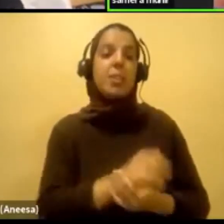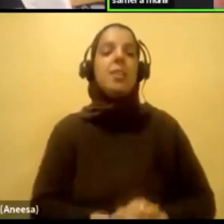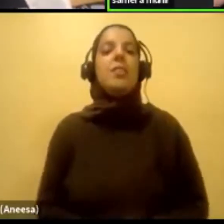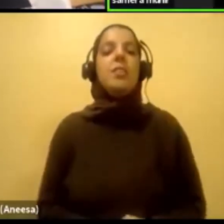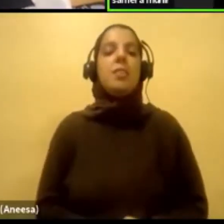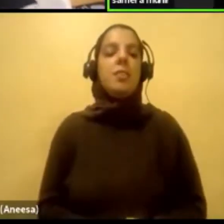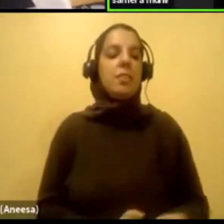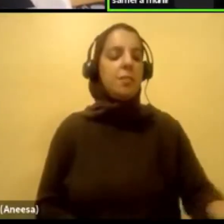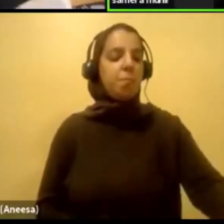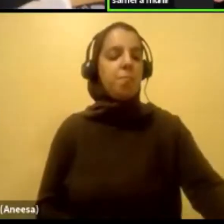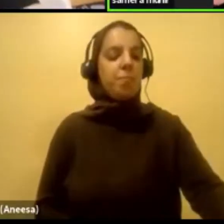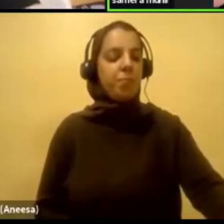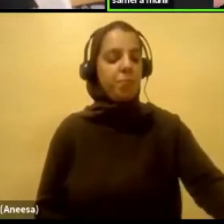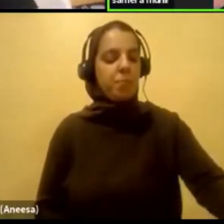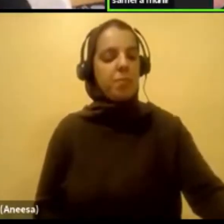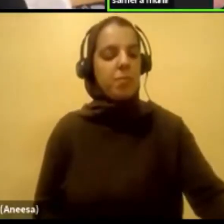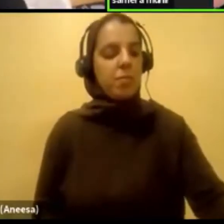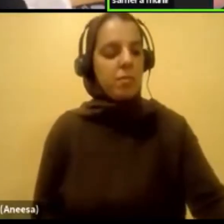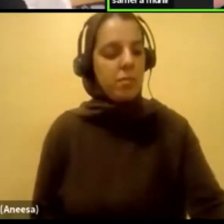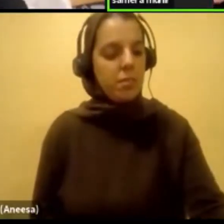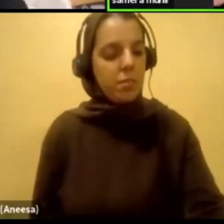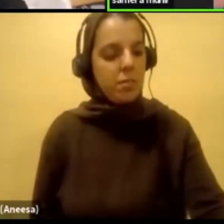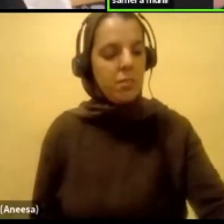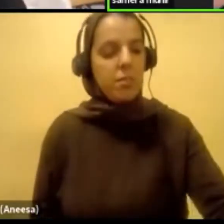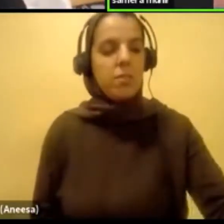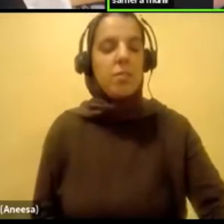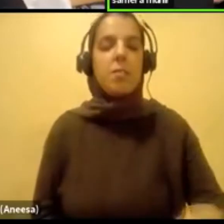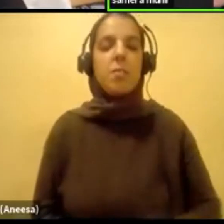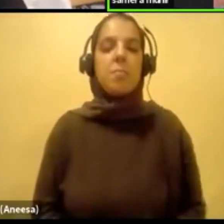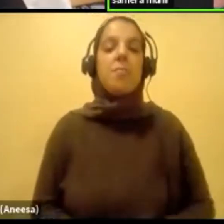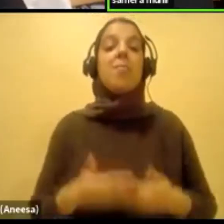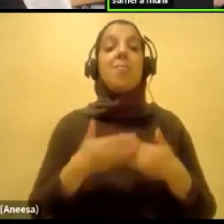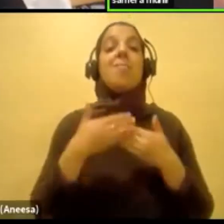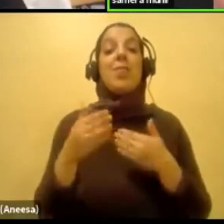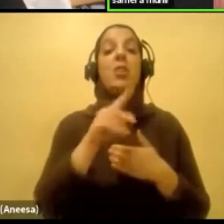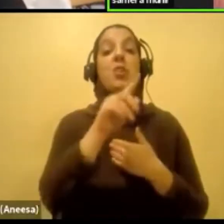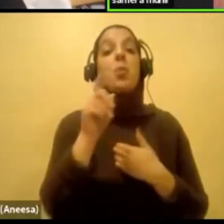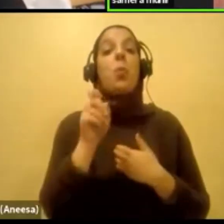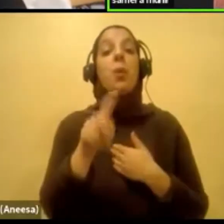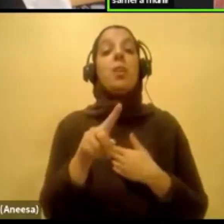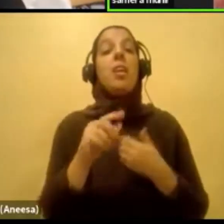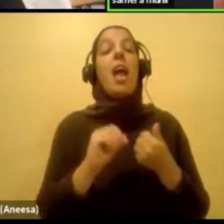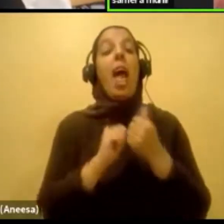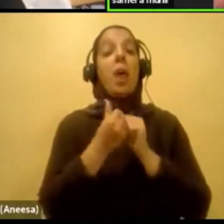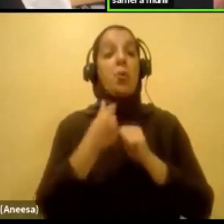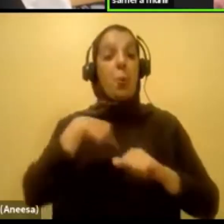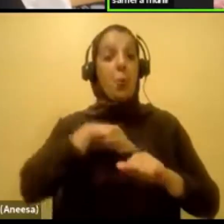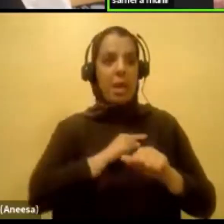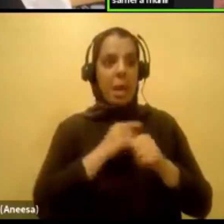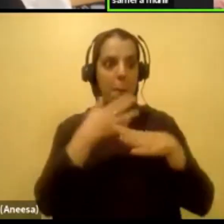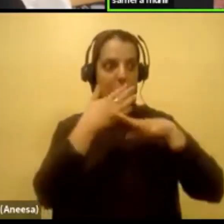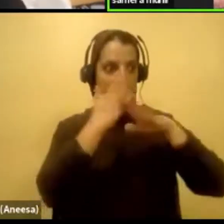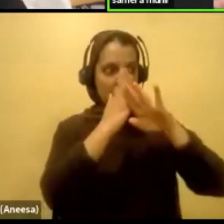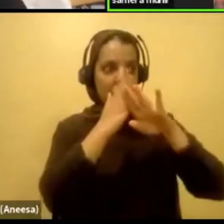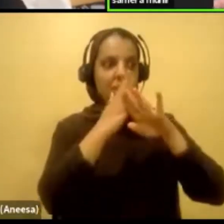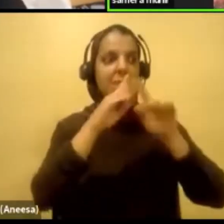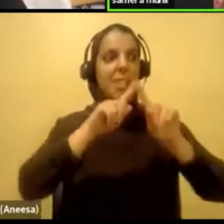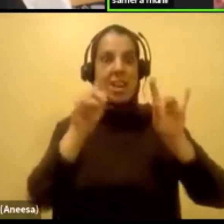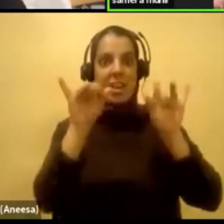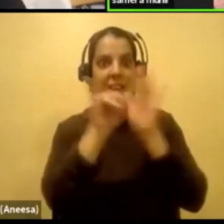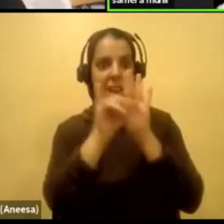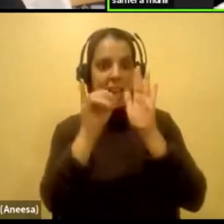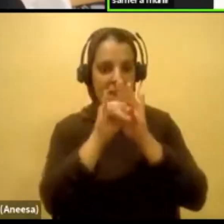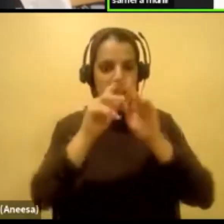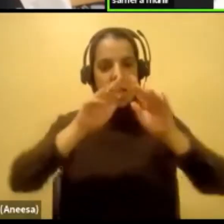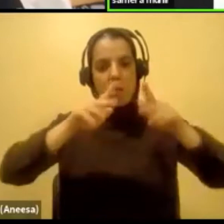So next question is, how can we tackle these intersectional barriers and make a difference? What can we do at an individual level or